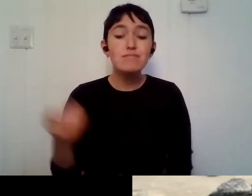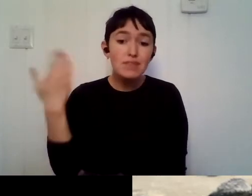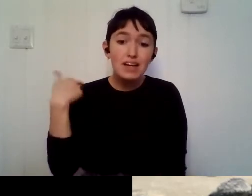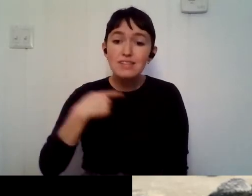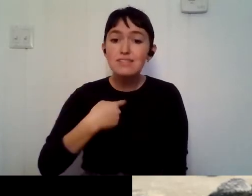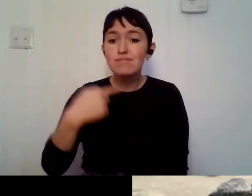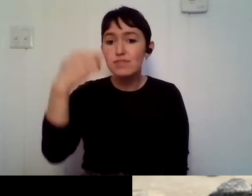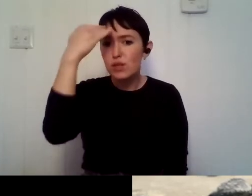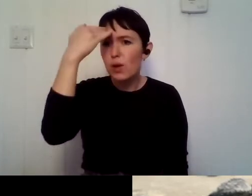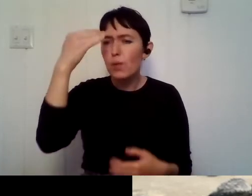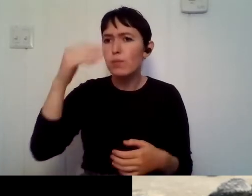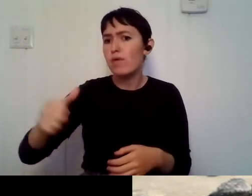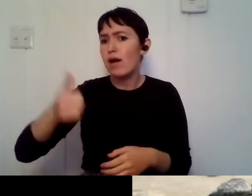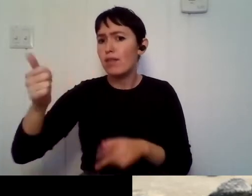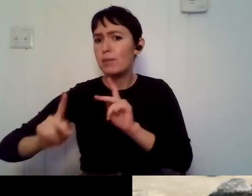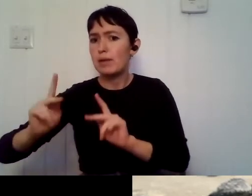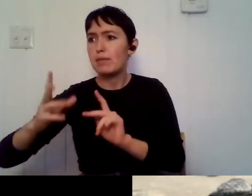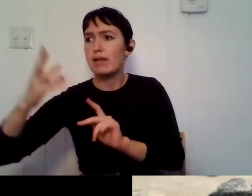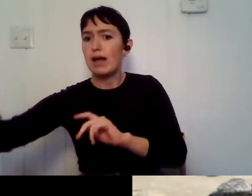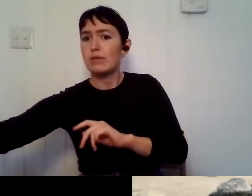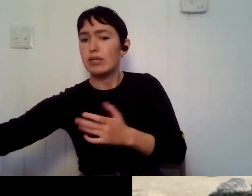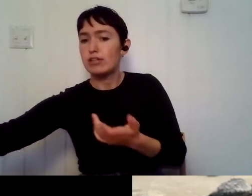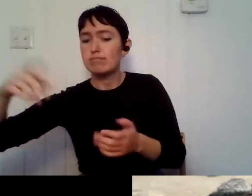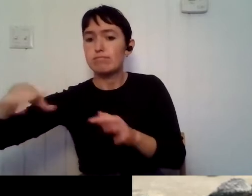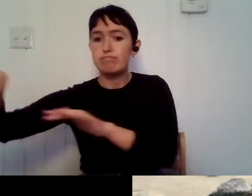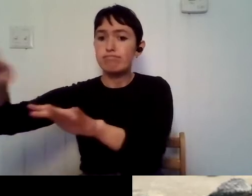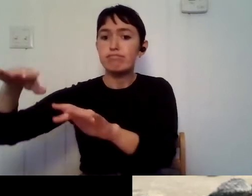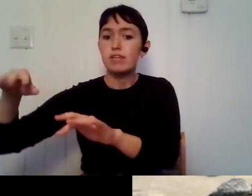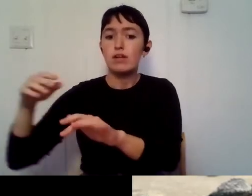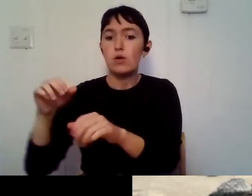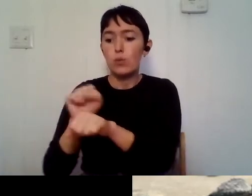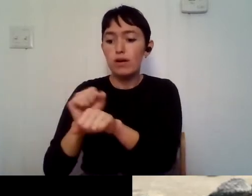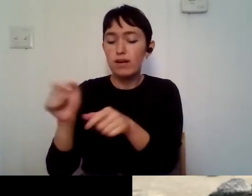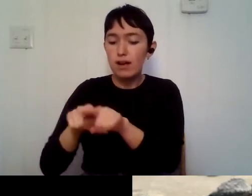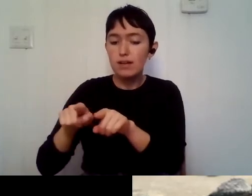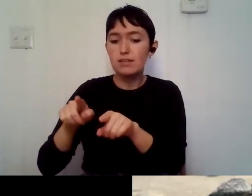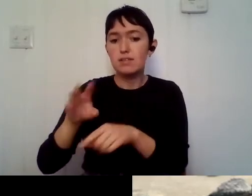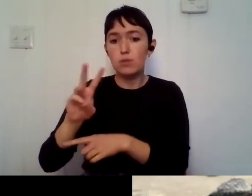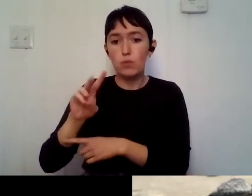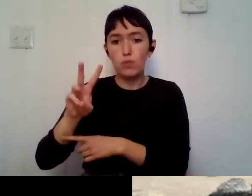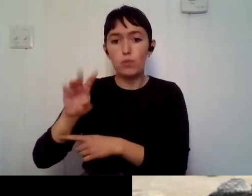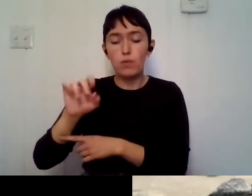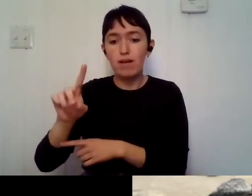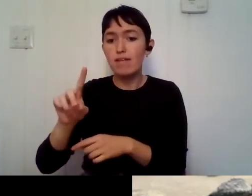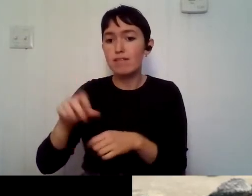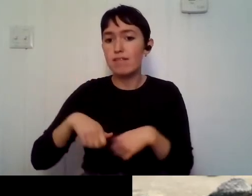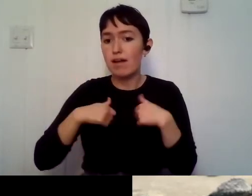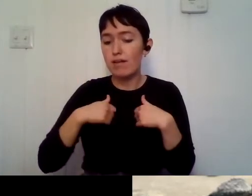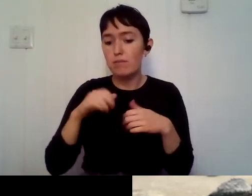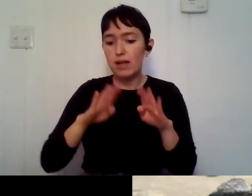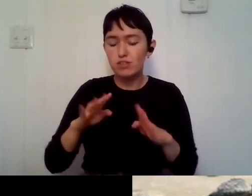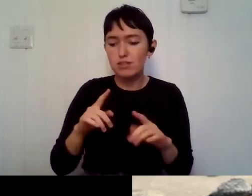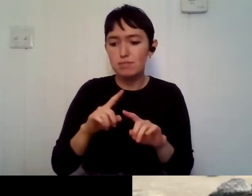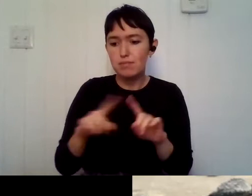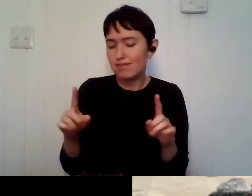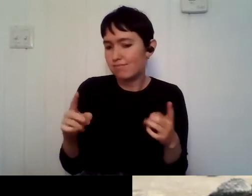other people out there who worked as a wildlife biologist and marine sciences, um, but, um, I couldn't, I couldn't